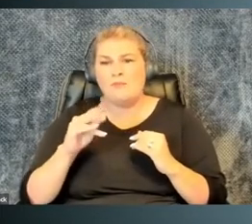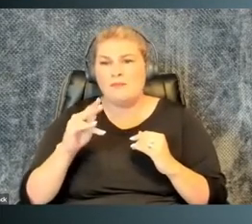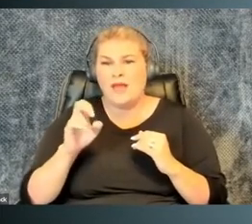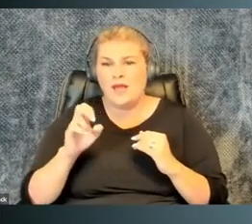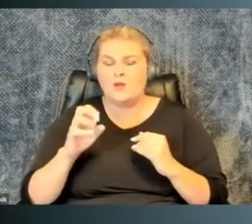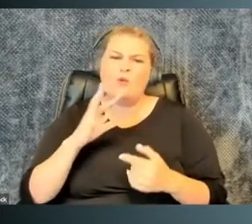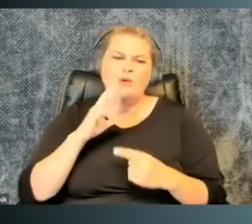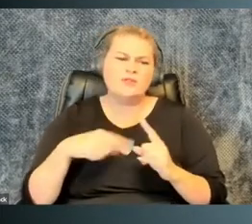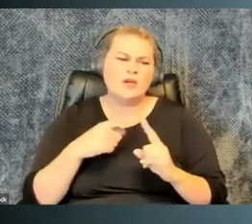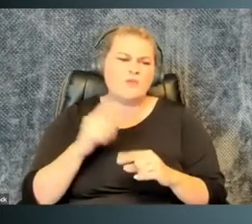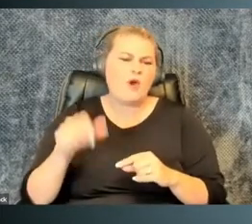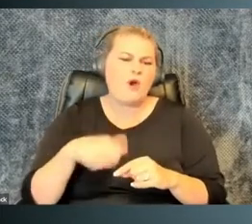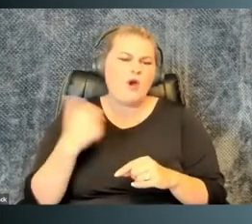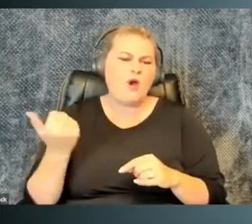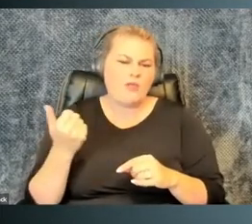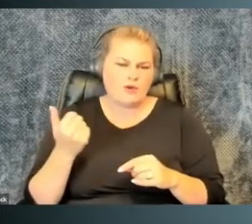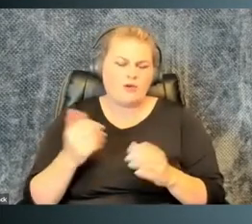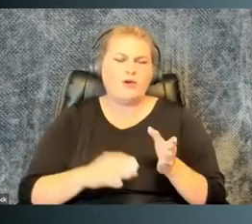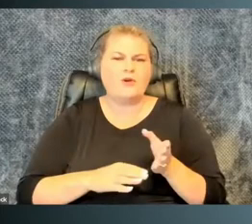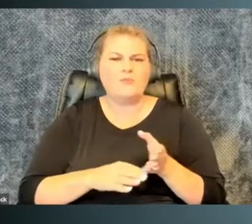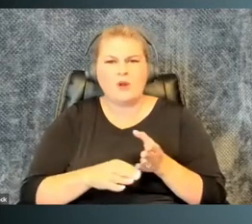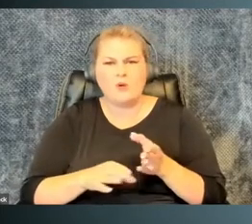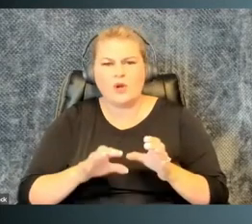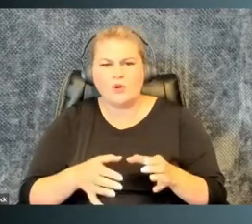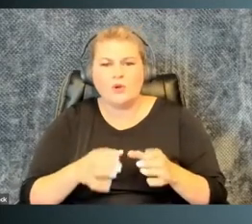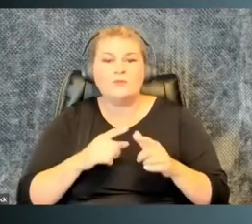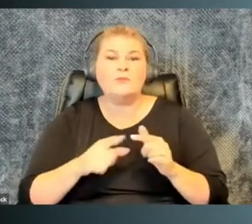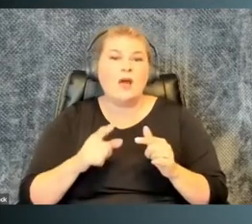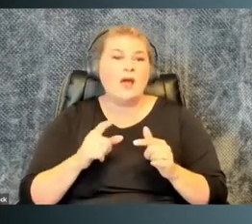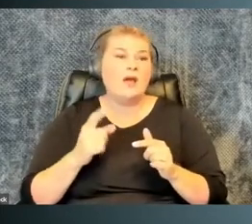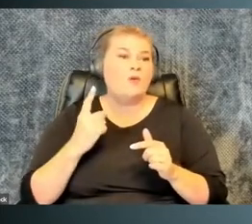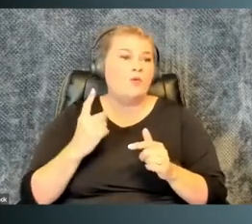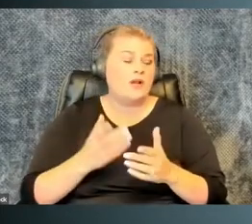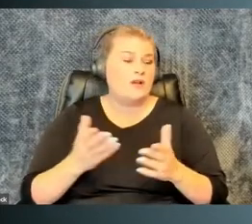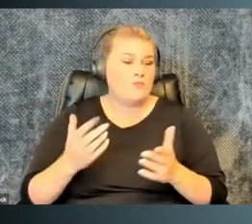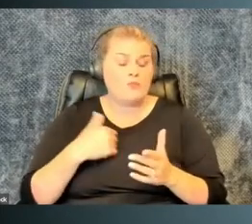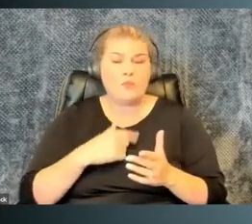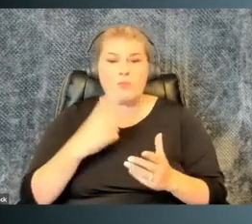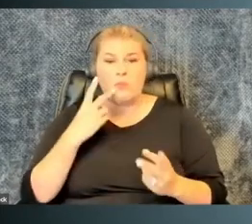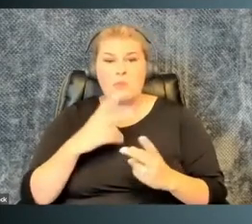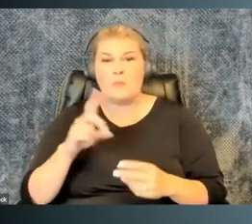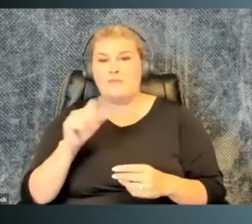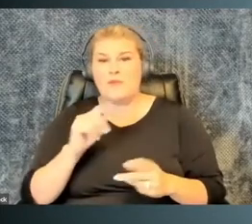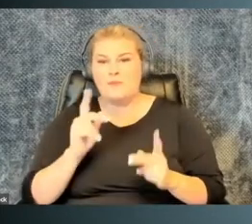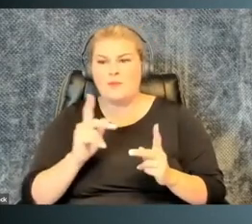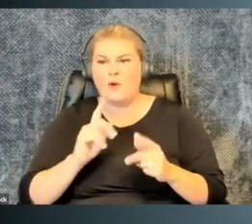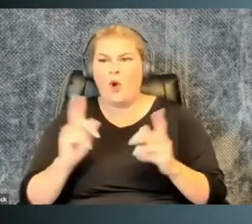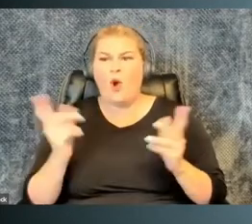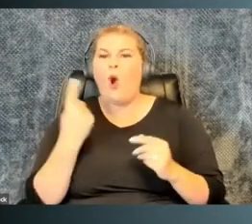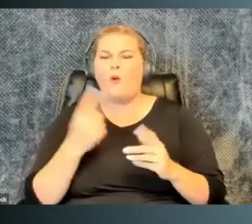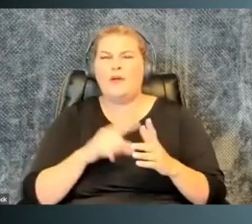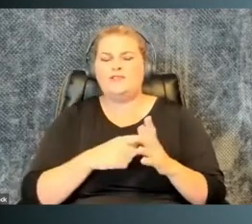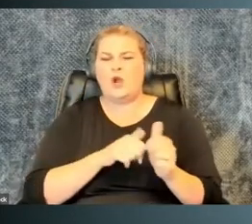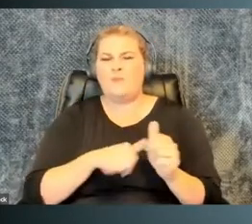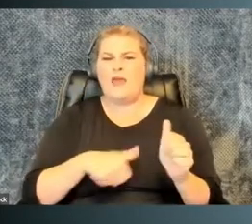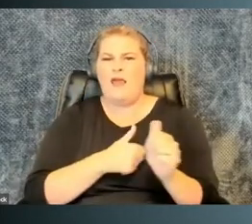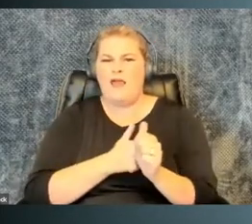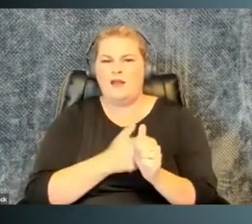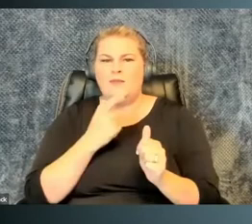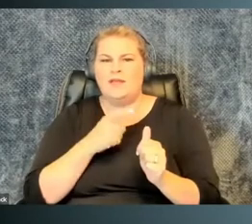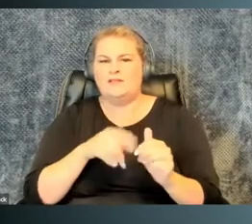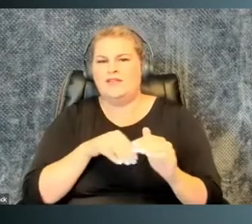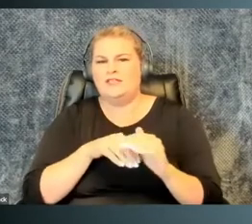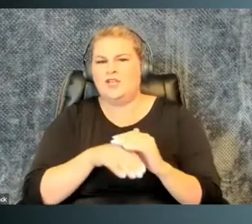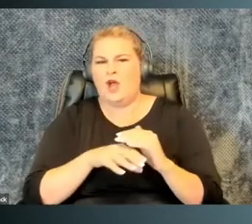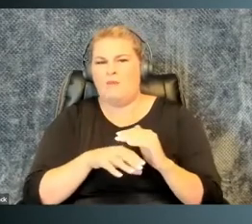when we talk about other minority groups, but this is one where we can see where disabled people always